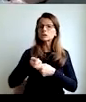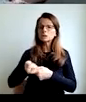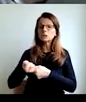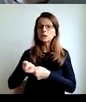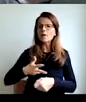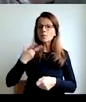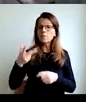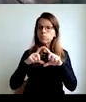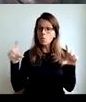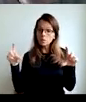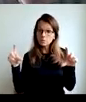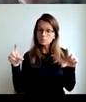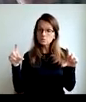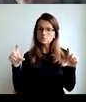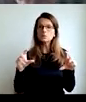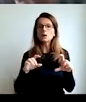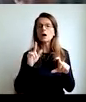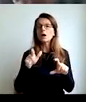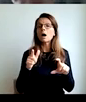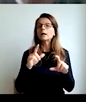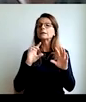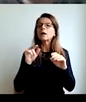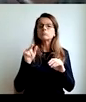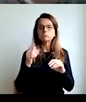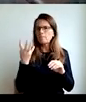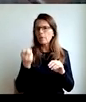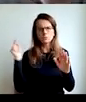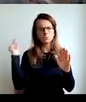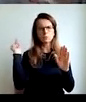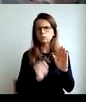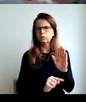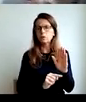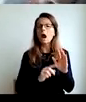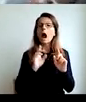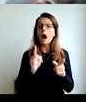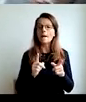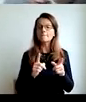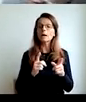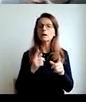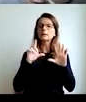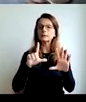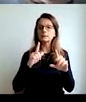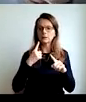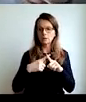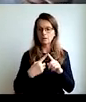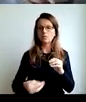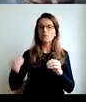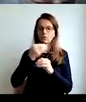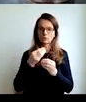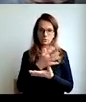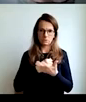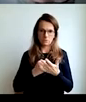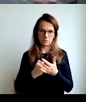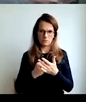And then turns upside cleaner at the hospital, the is paid much, much less,